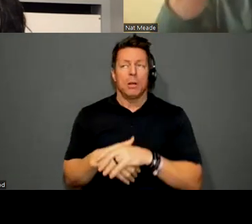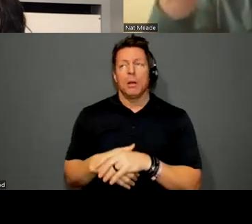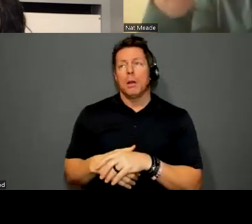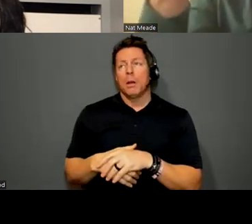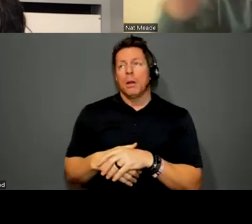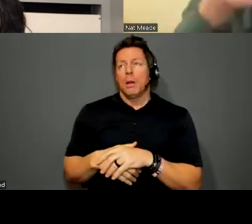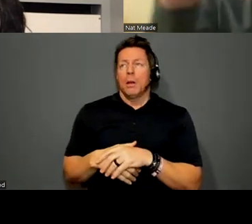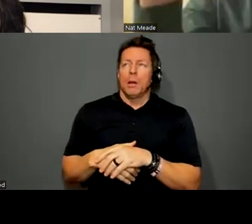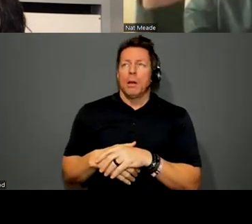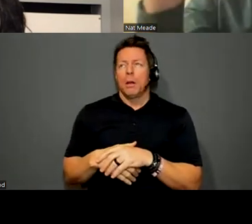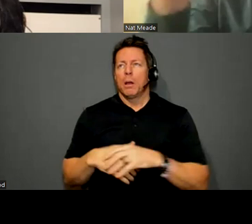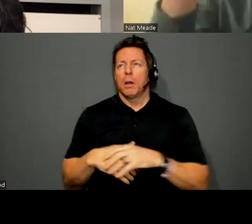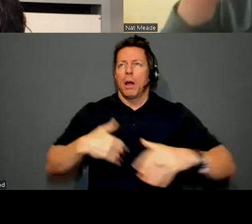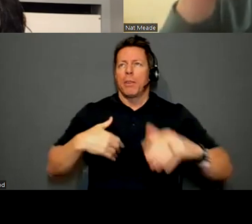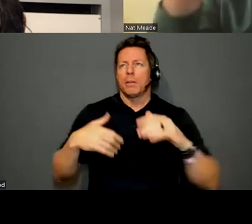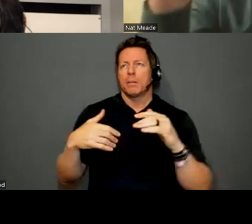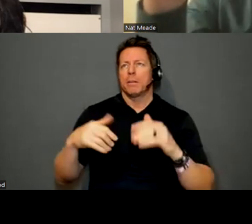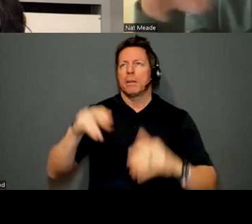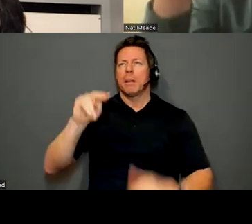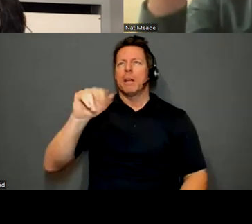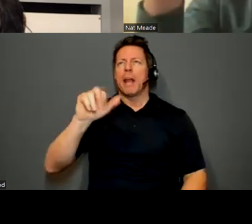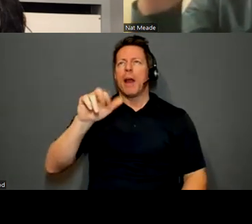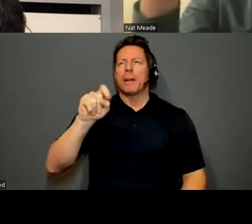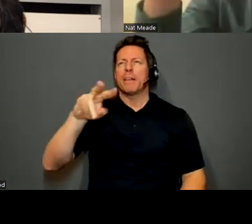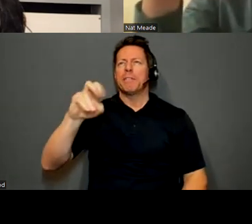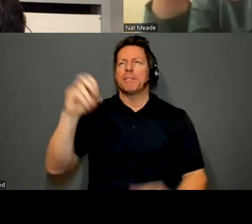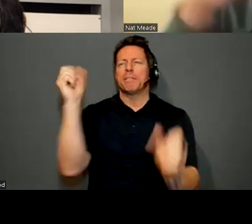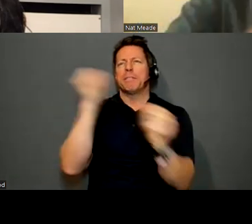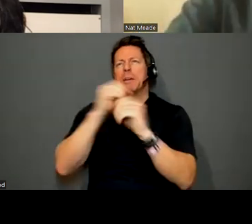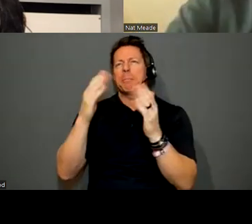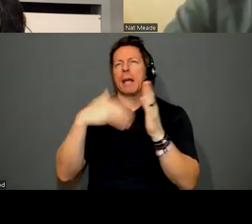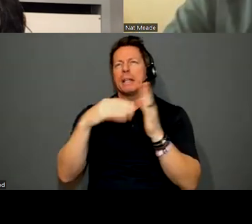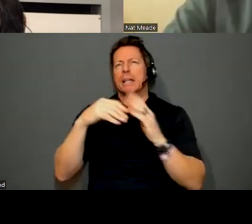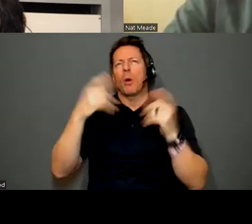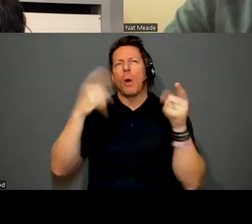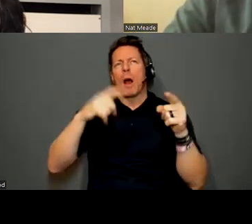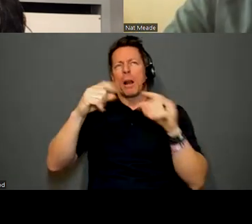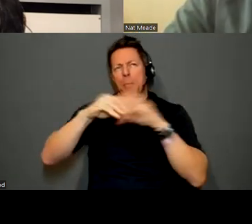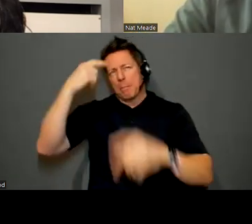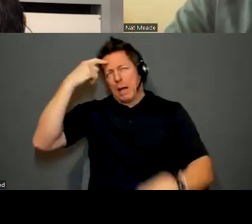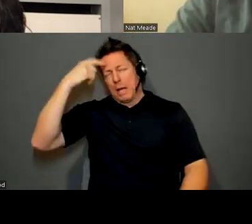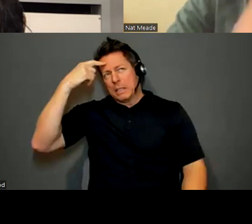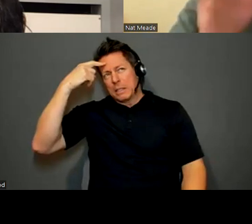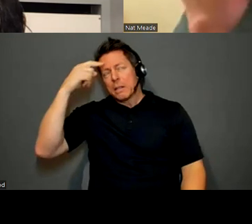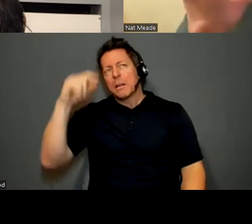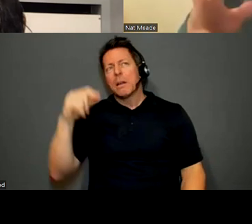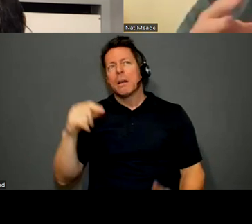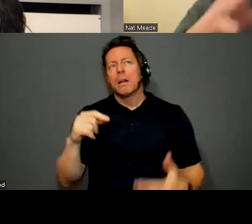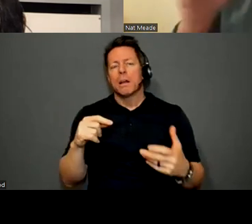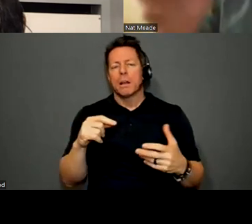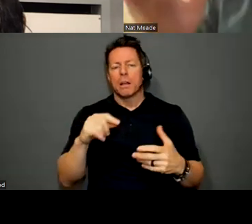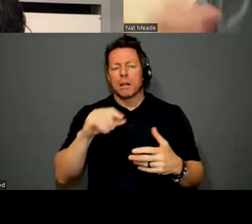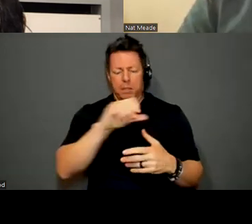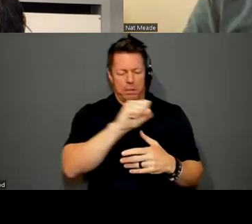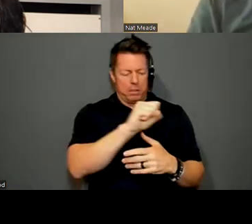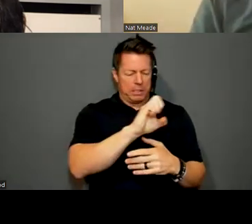I kind of had this narrative. I don't think of these as narrative paintings, but I kind of had this narrative going through my head of these like seekers and